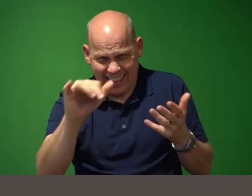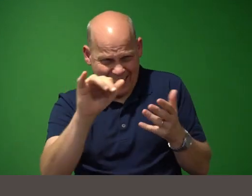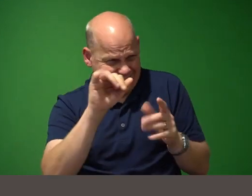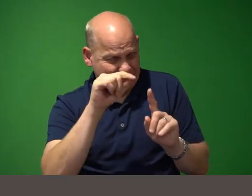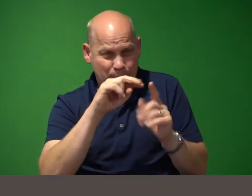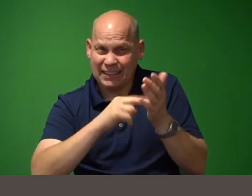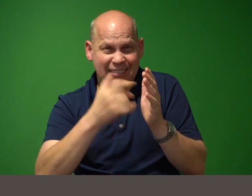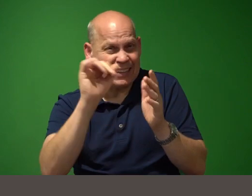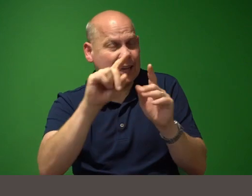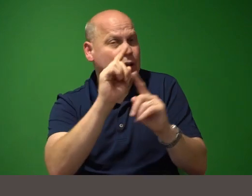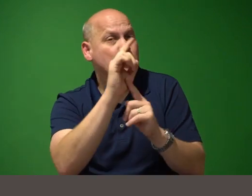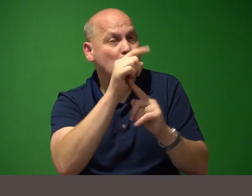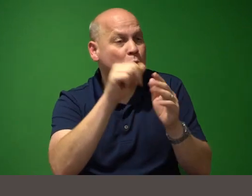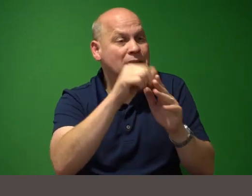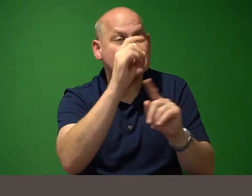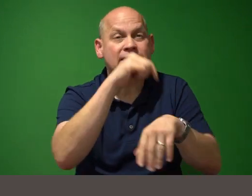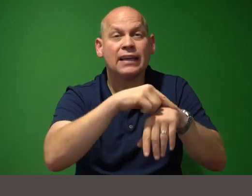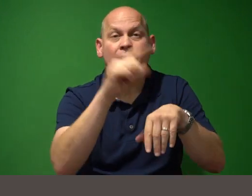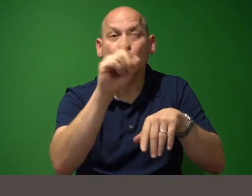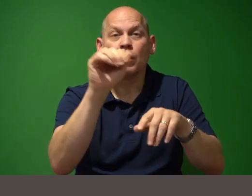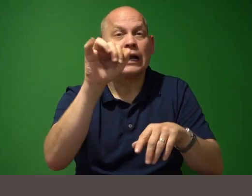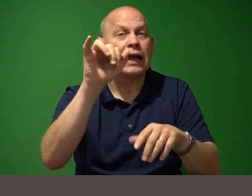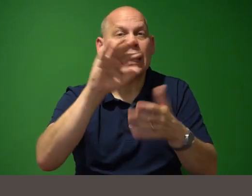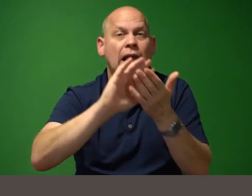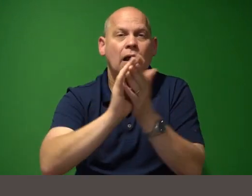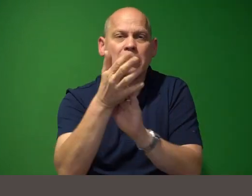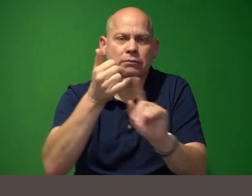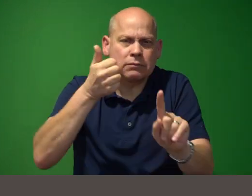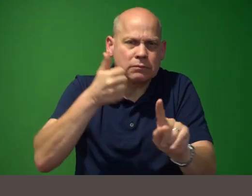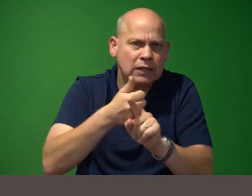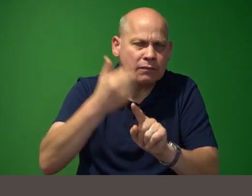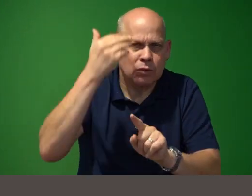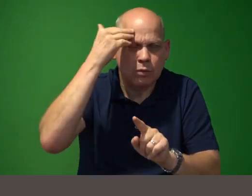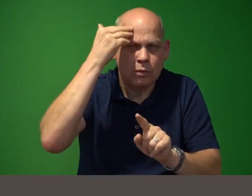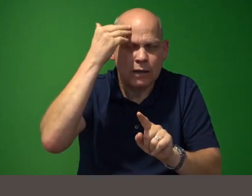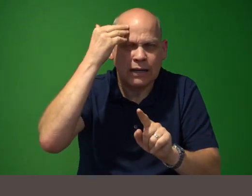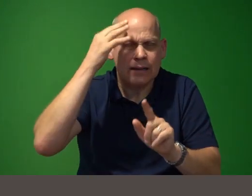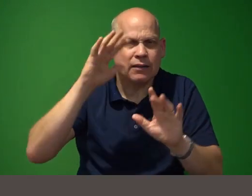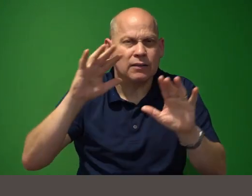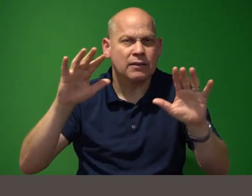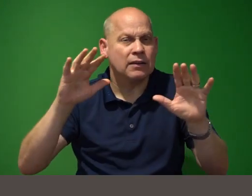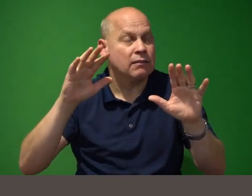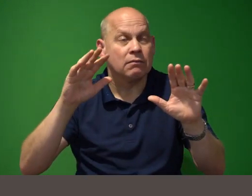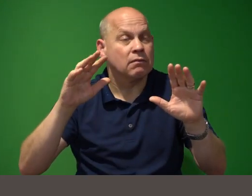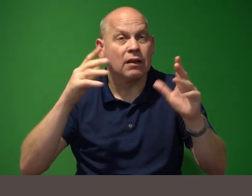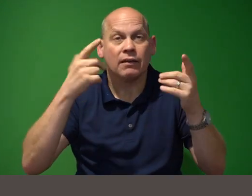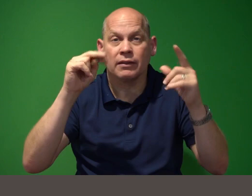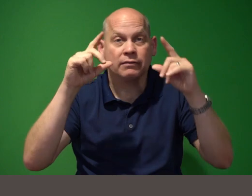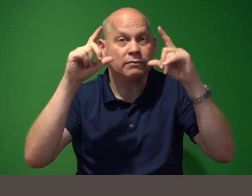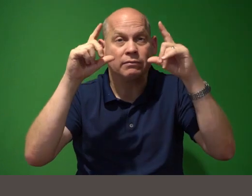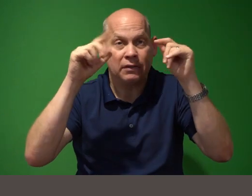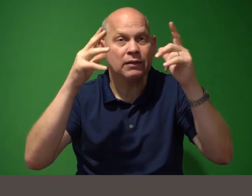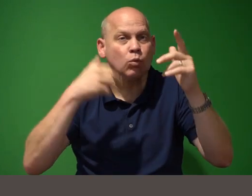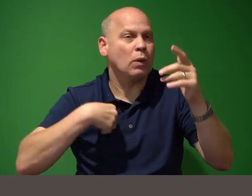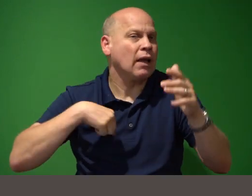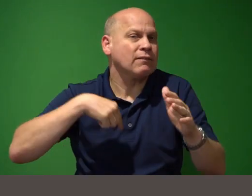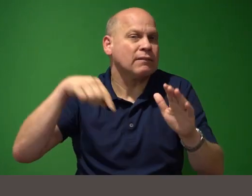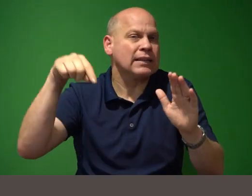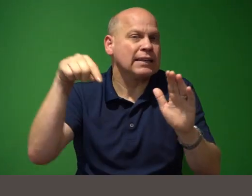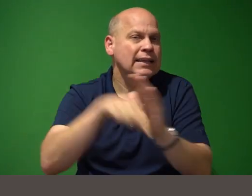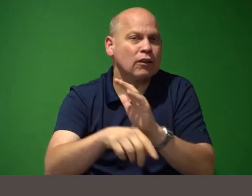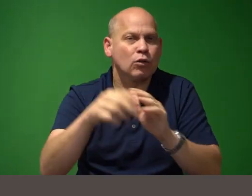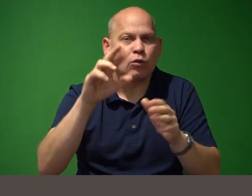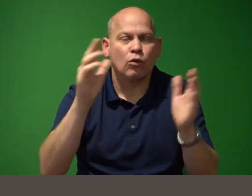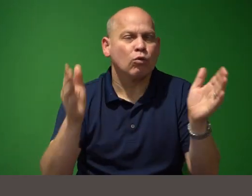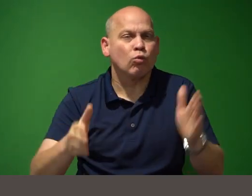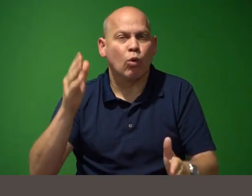supposed to become self-aware and sentient and then next thing you know we have killer robots i mean i just